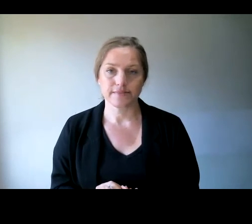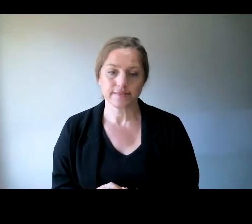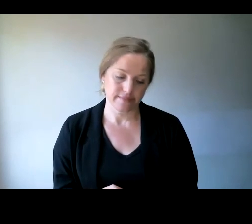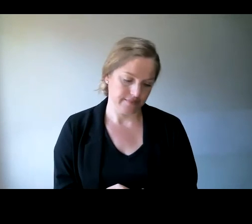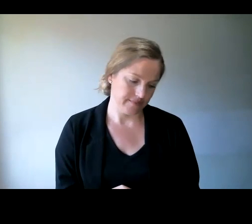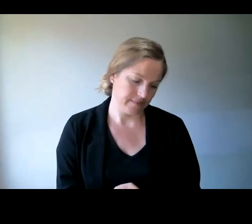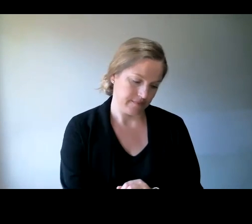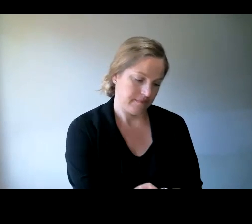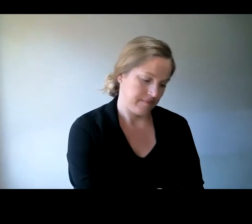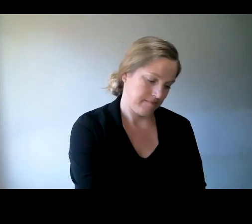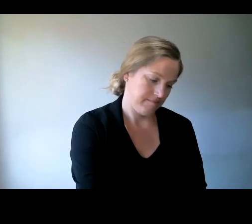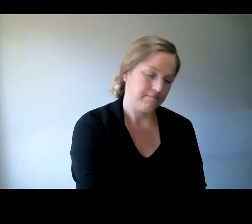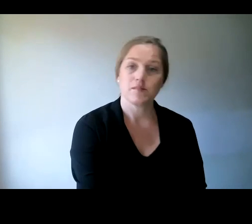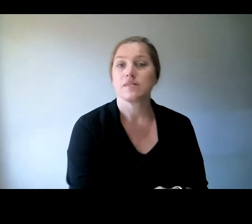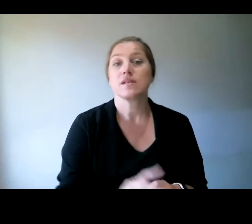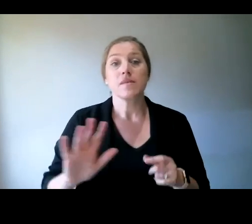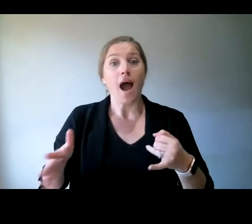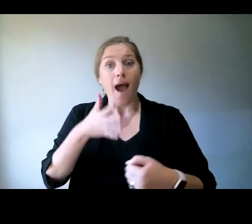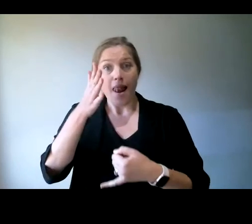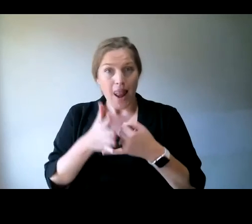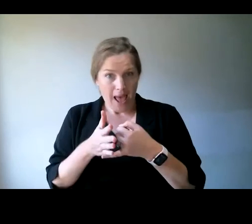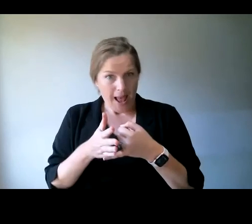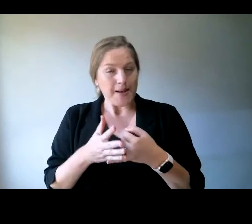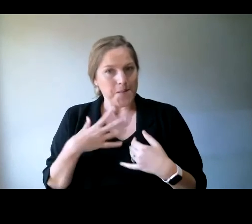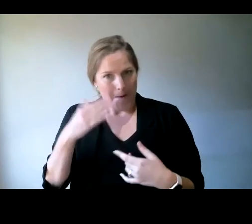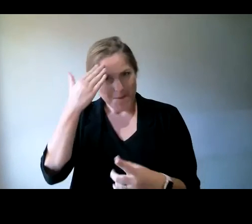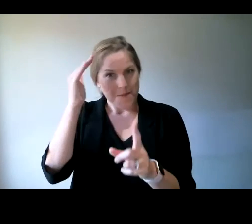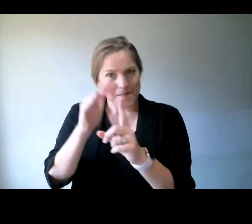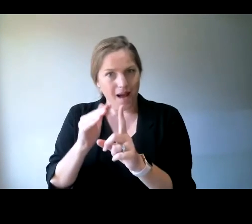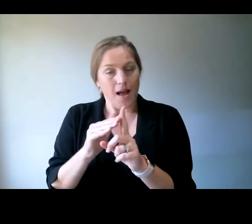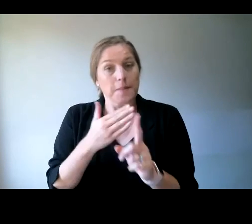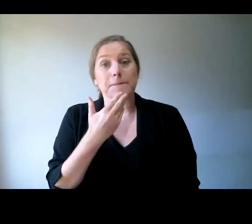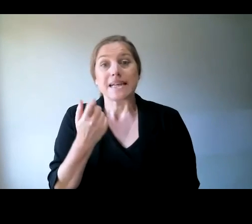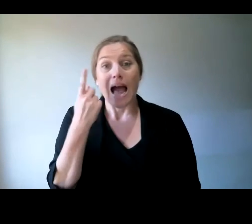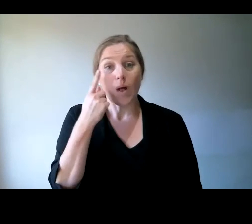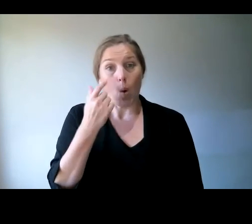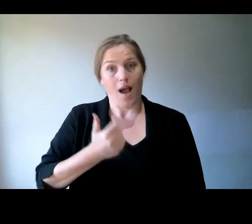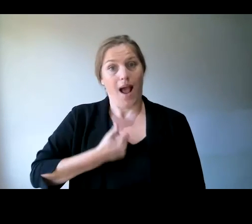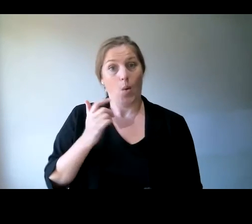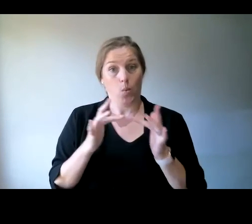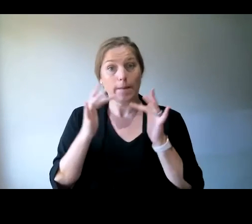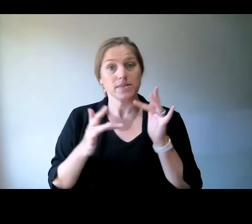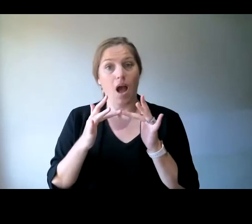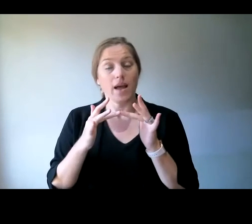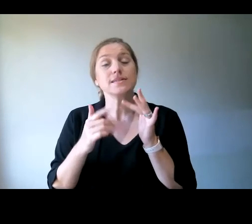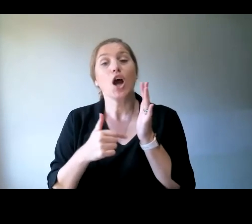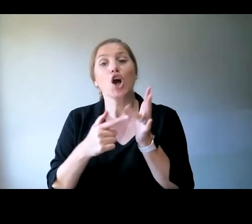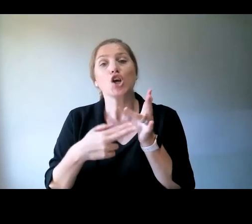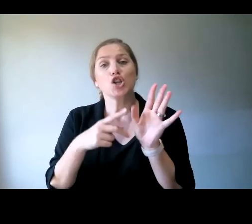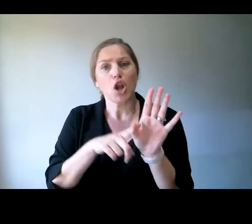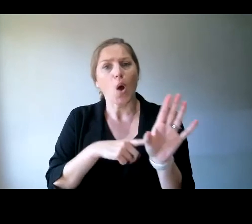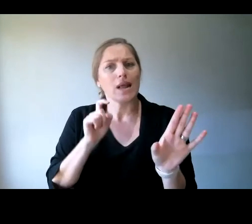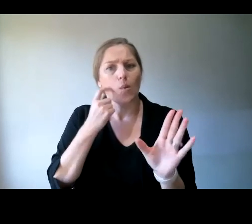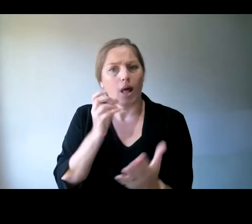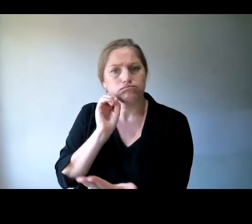And the last thing I'd like to remind you to do is just have a look at our website. And Tony will put a link to the right page in there as